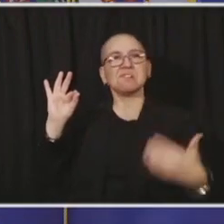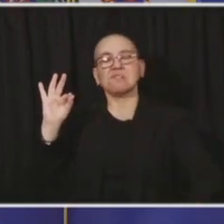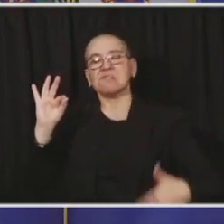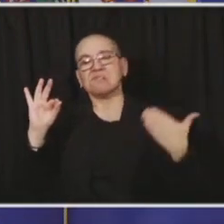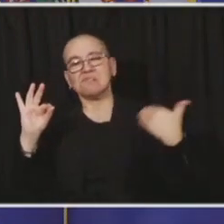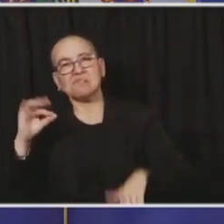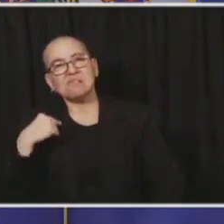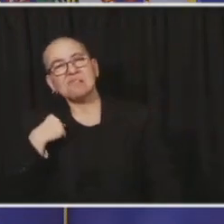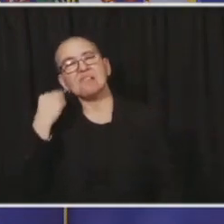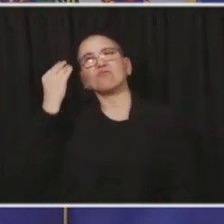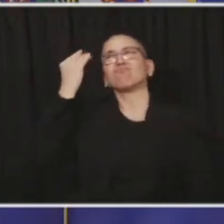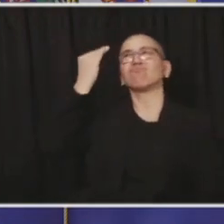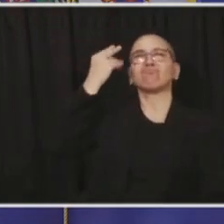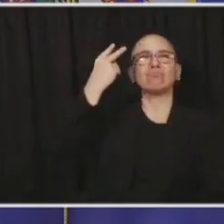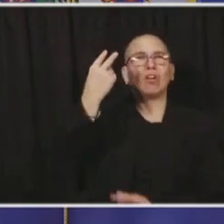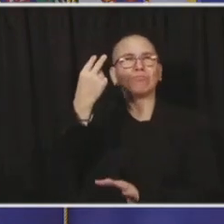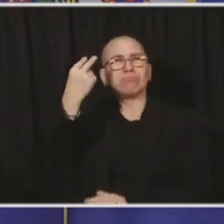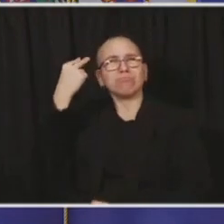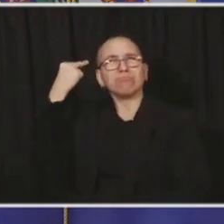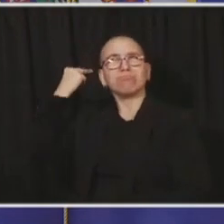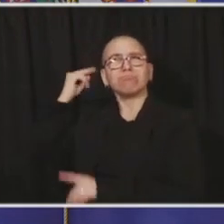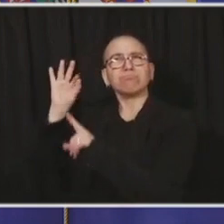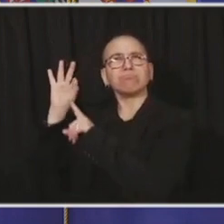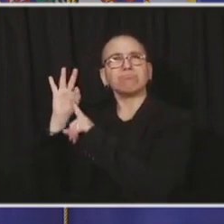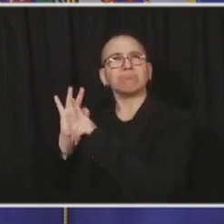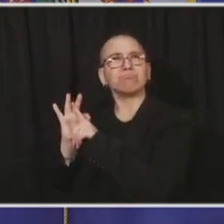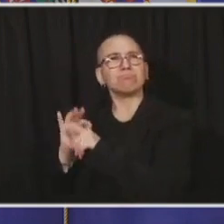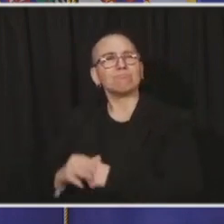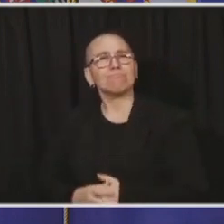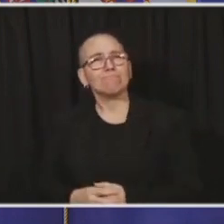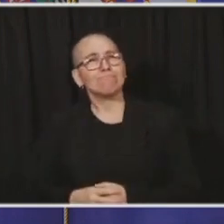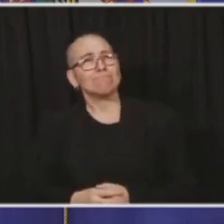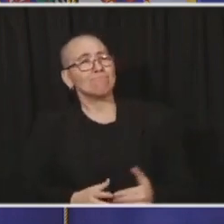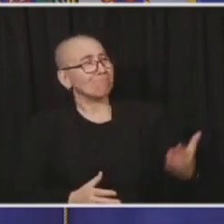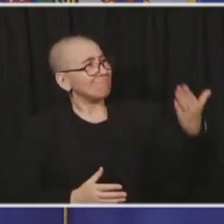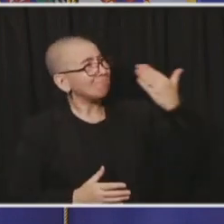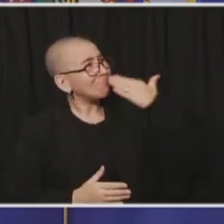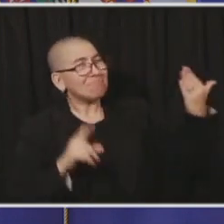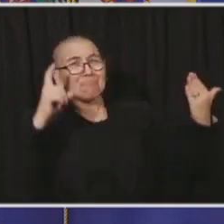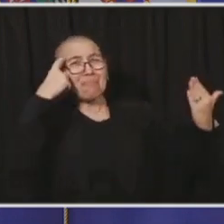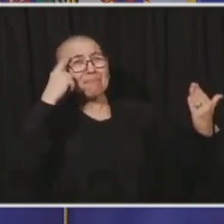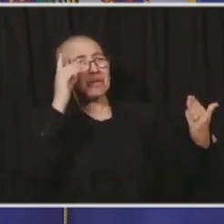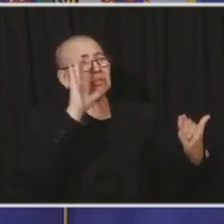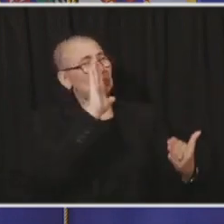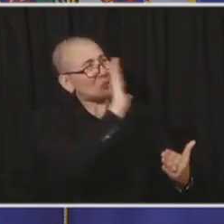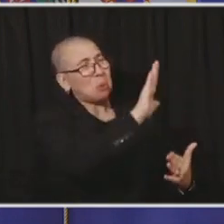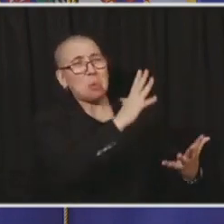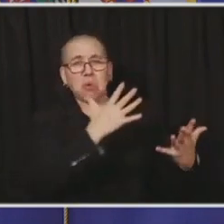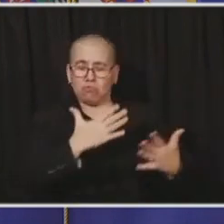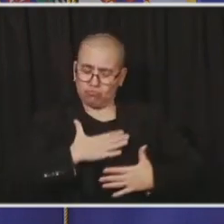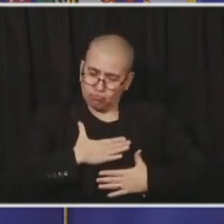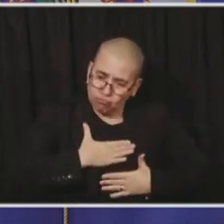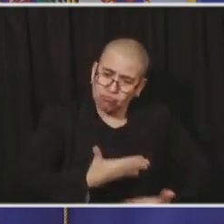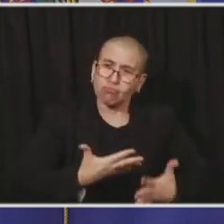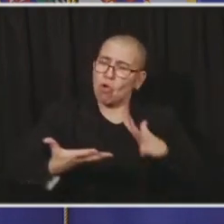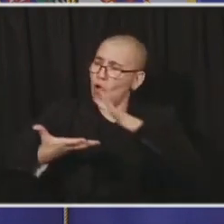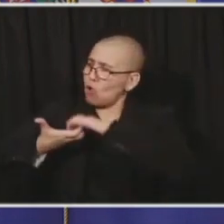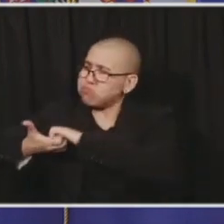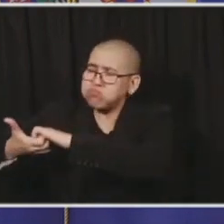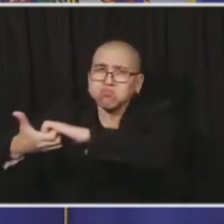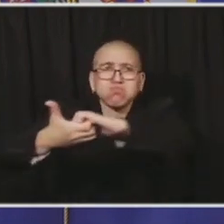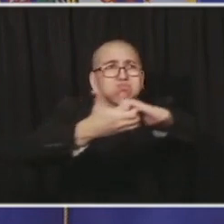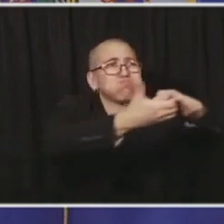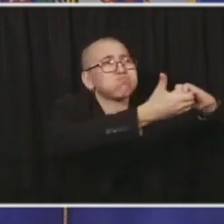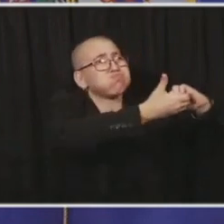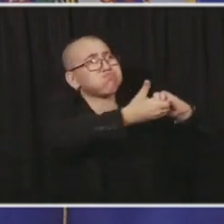Thank you for nine months of collaboration. Early on, when the pandemic hit Minnesota, there's a recognition that